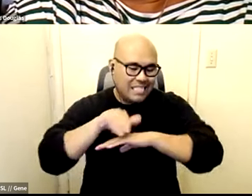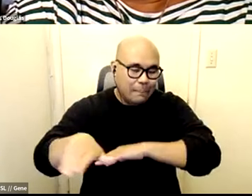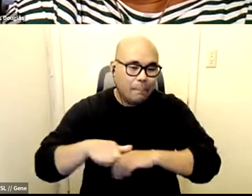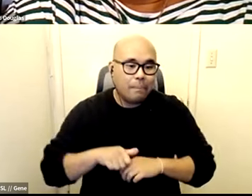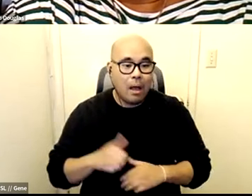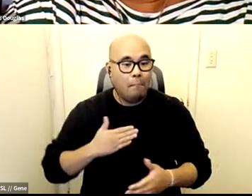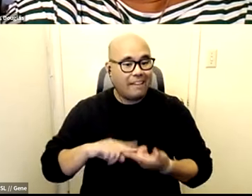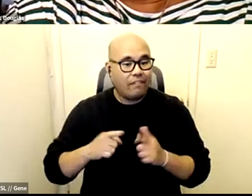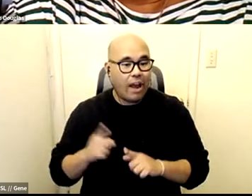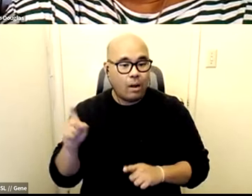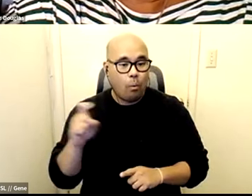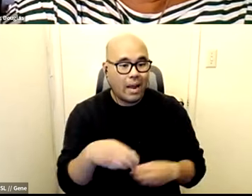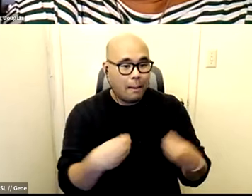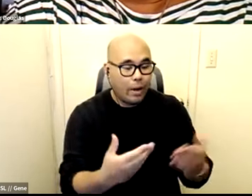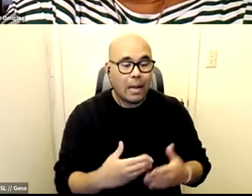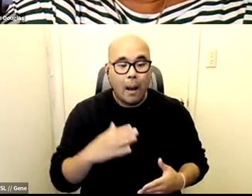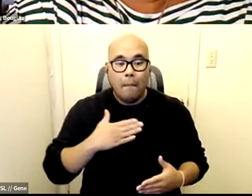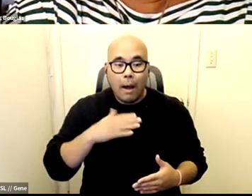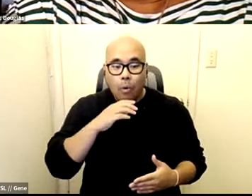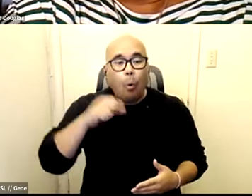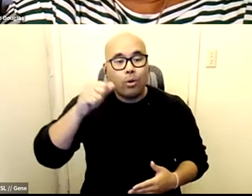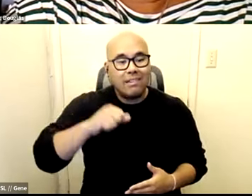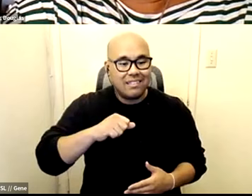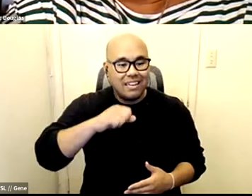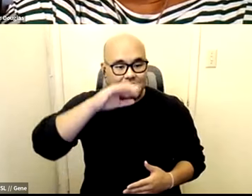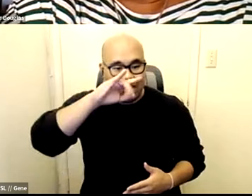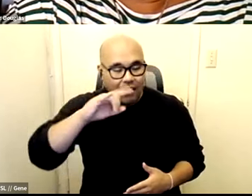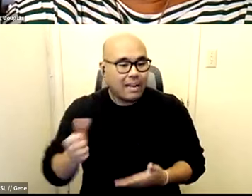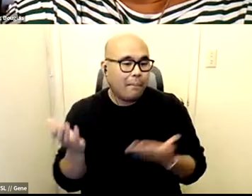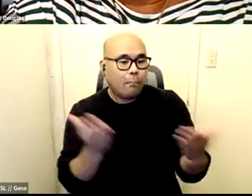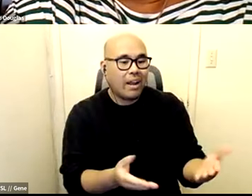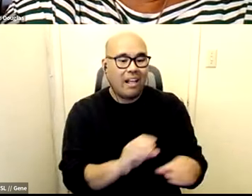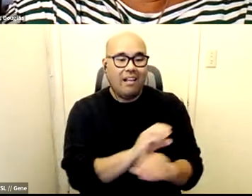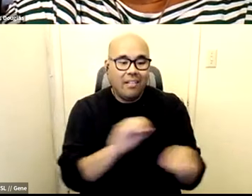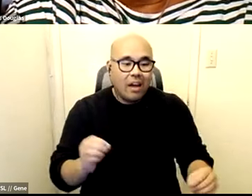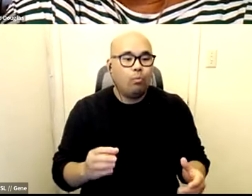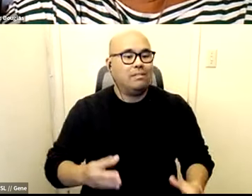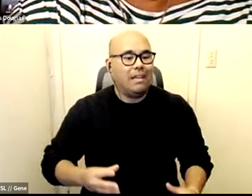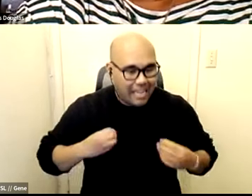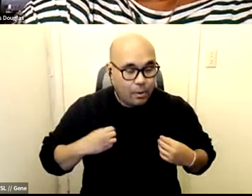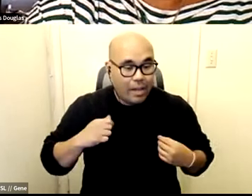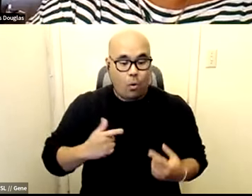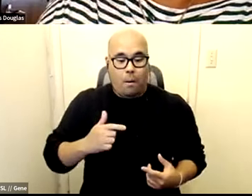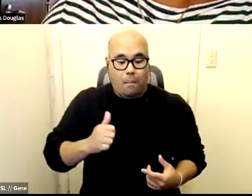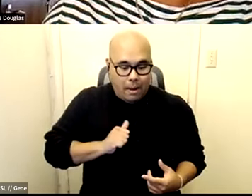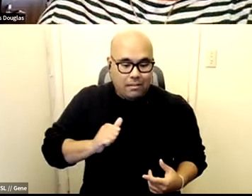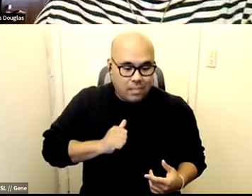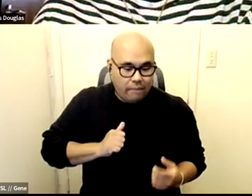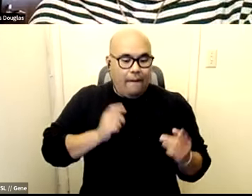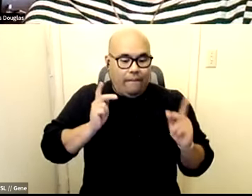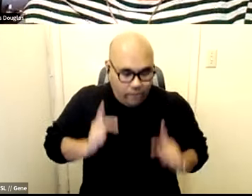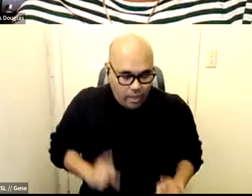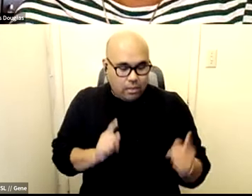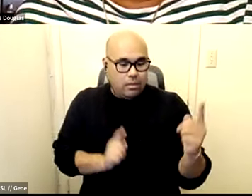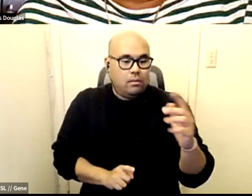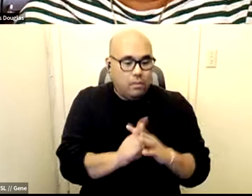friend bring it i can have my older child bring it none of that was acceptable i had to physically come to the office myself so they're creating